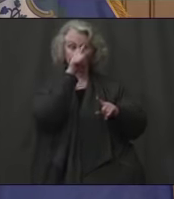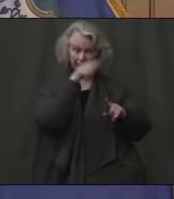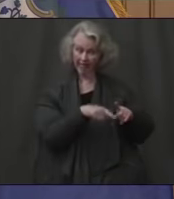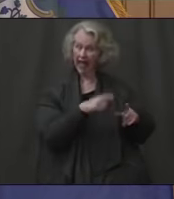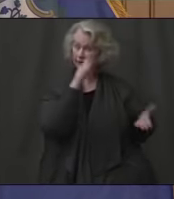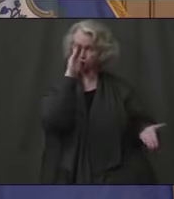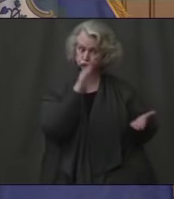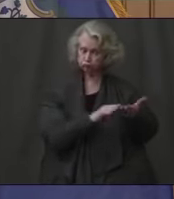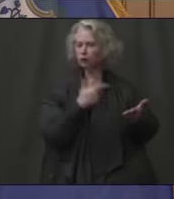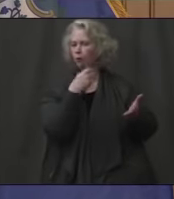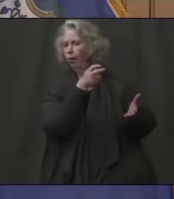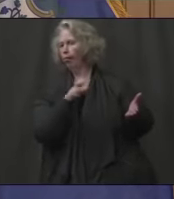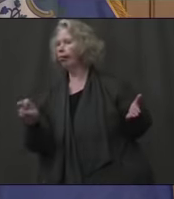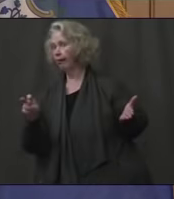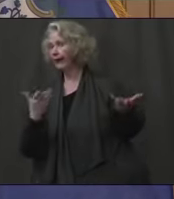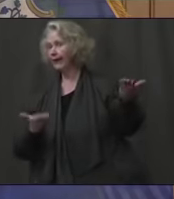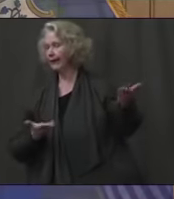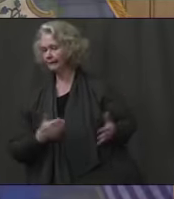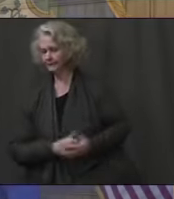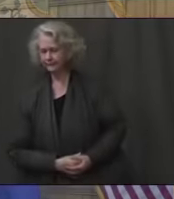Thank you, everybody. Appreciate you being here.